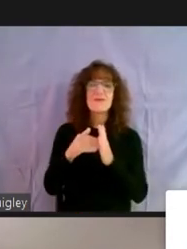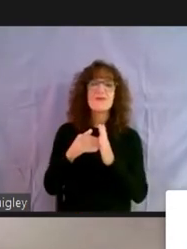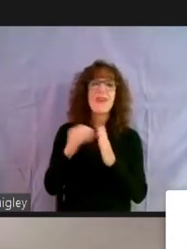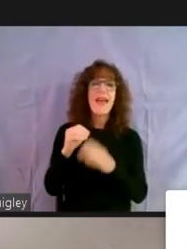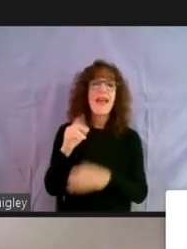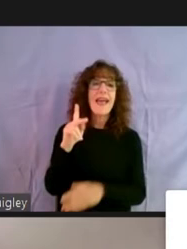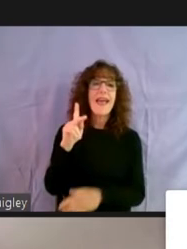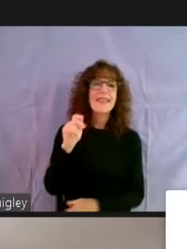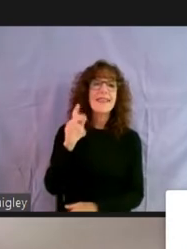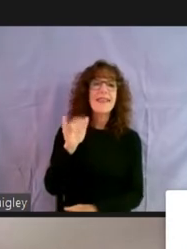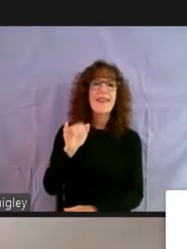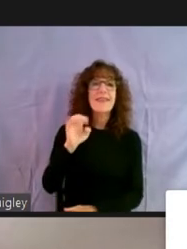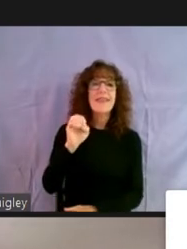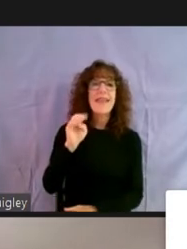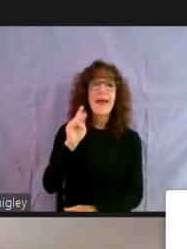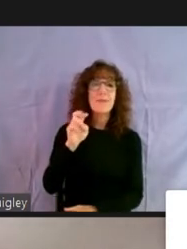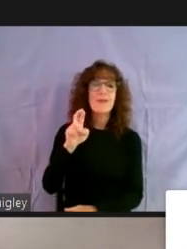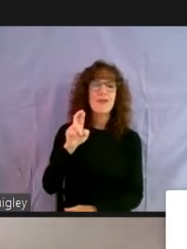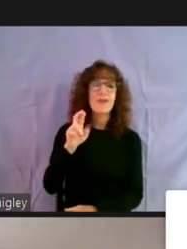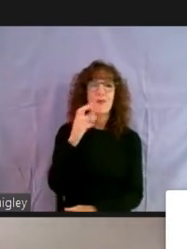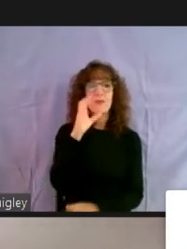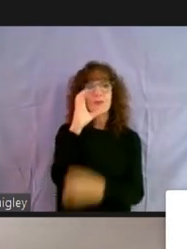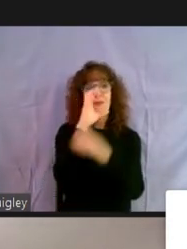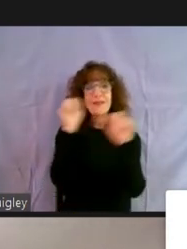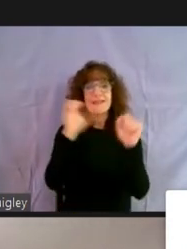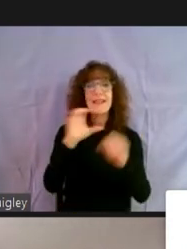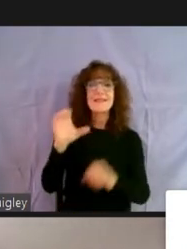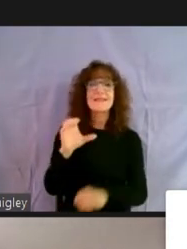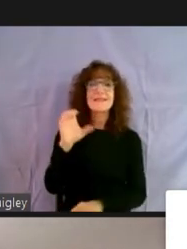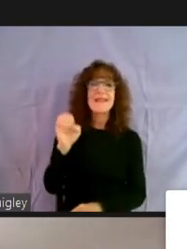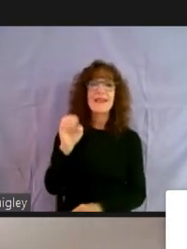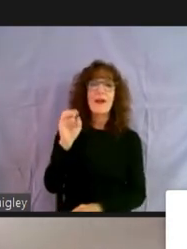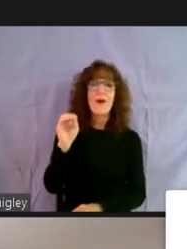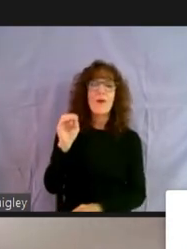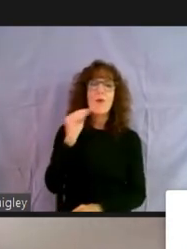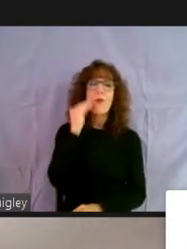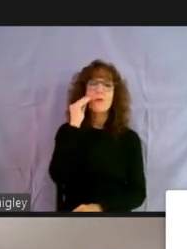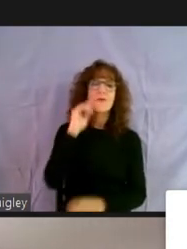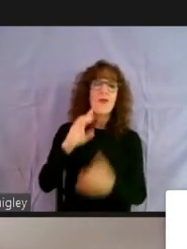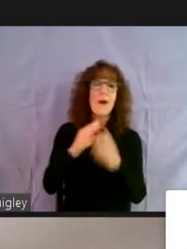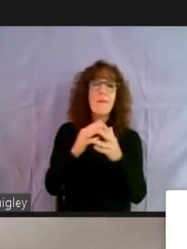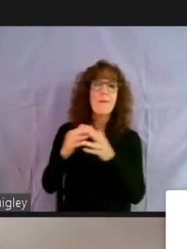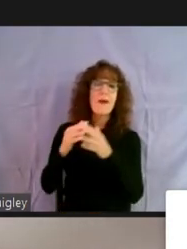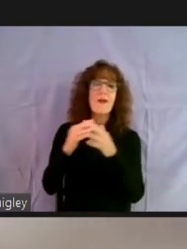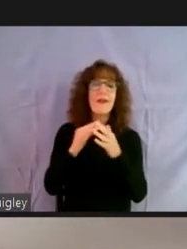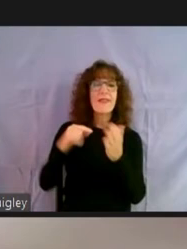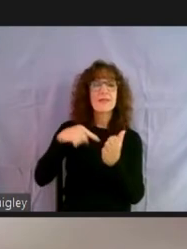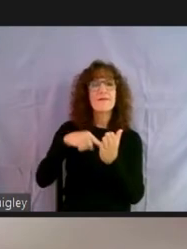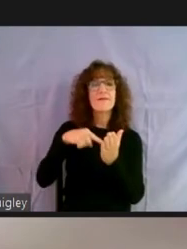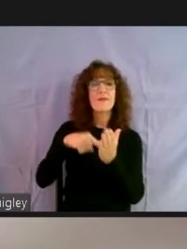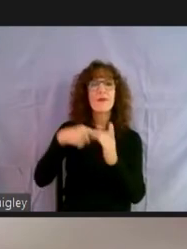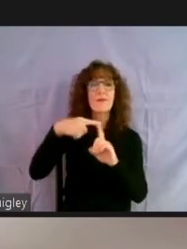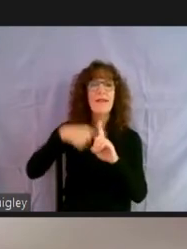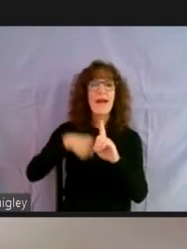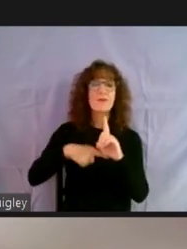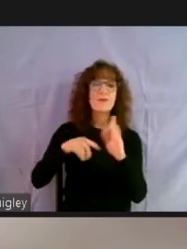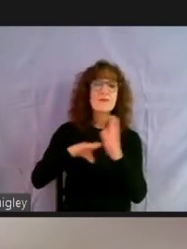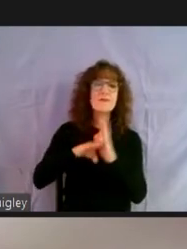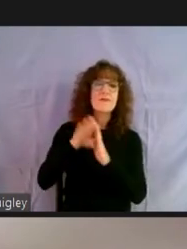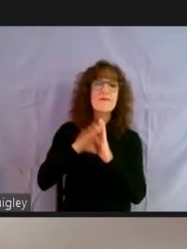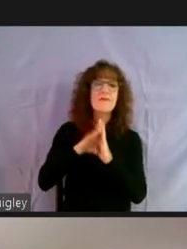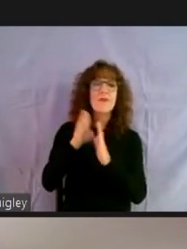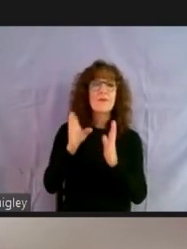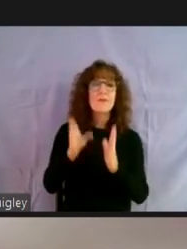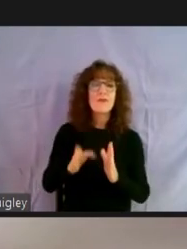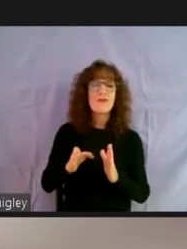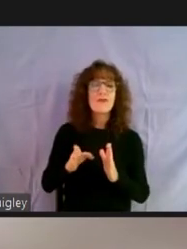And, Kathy Ebner, the president and CEO of Homes for America, which is an affordable housing developer that